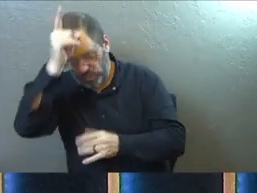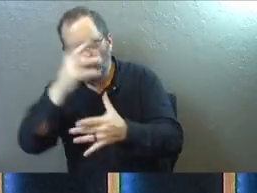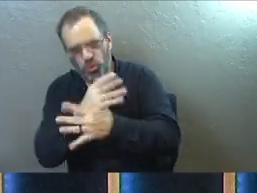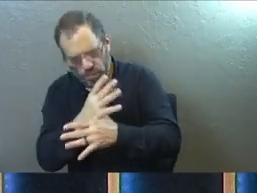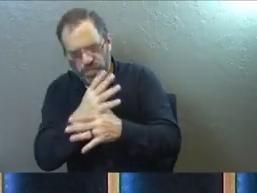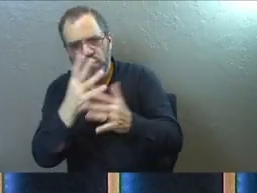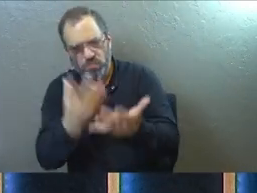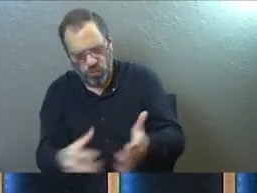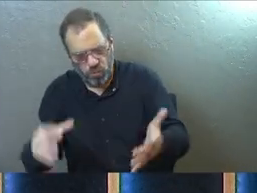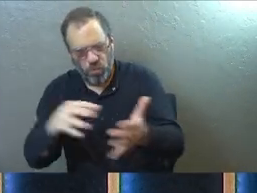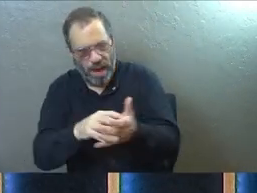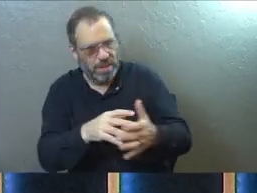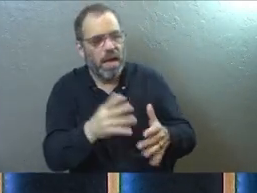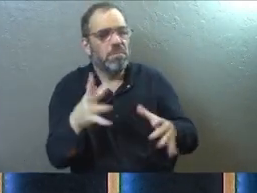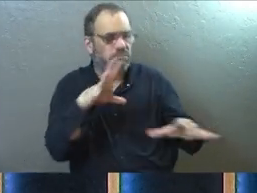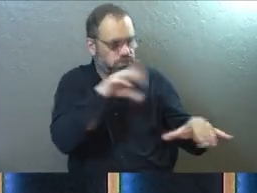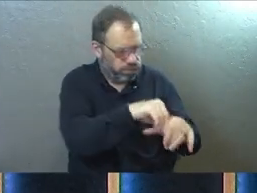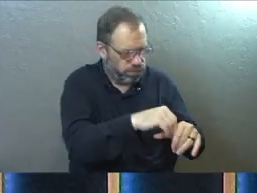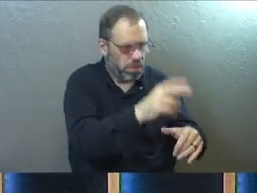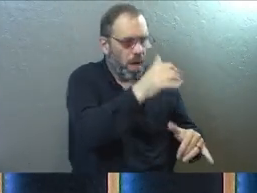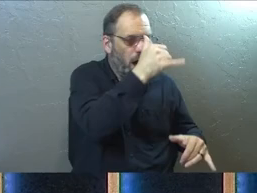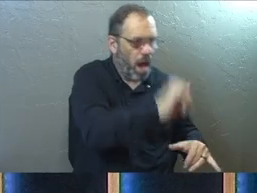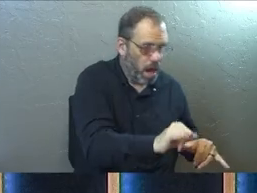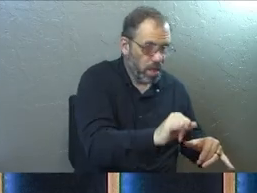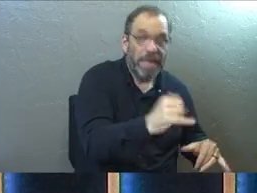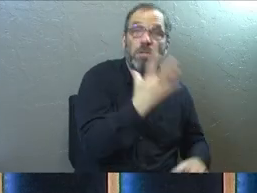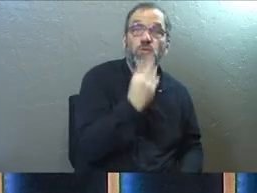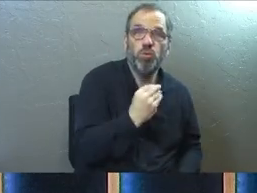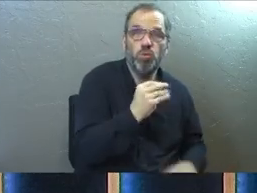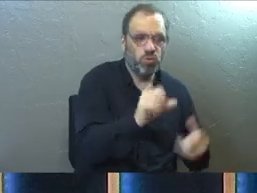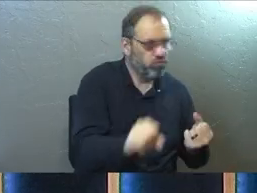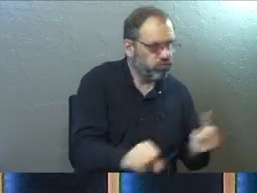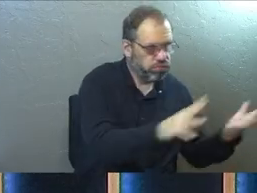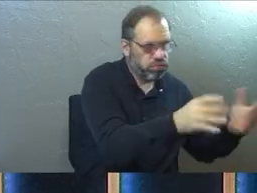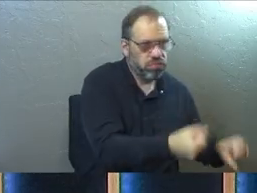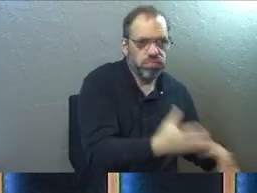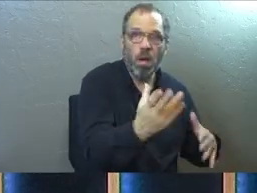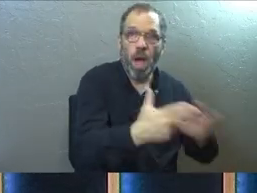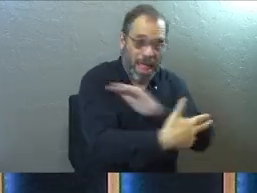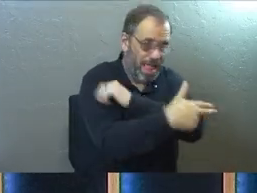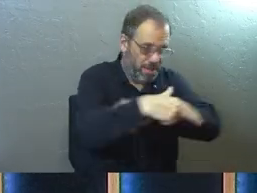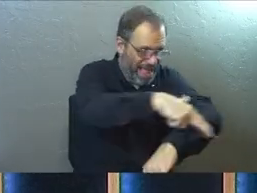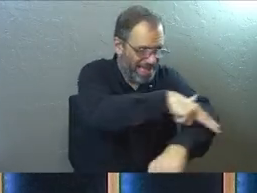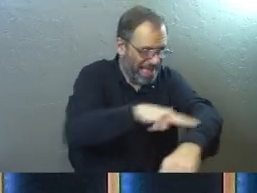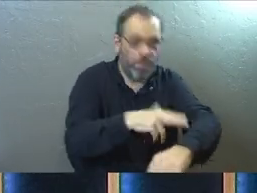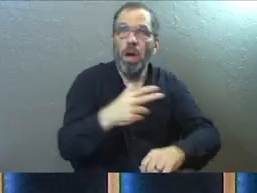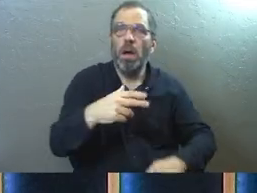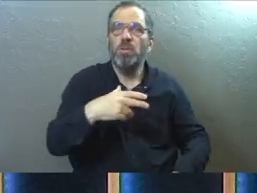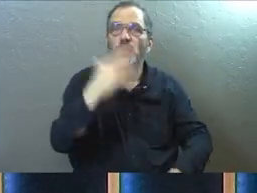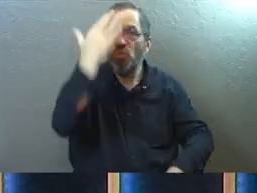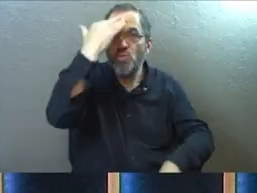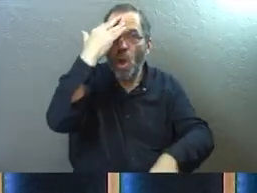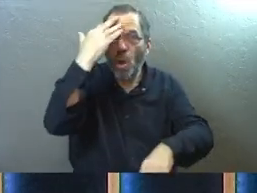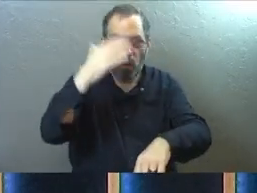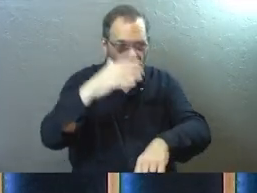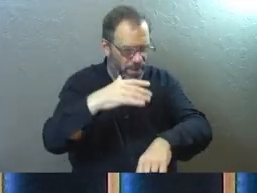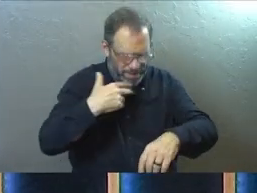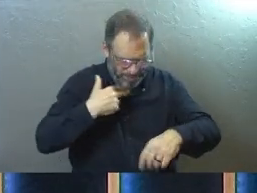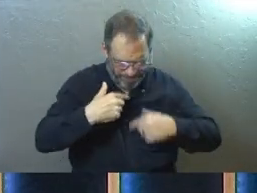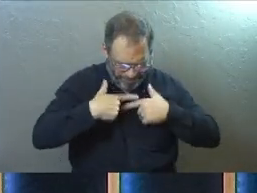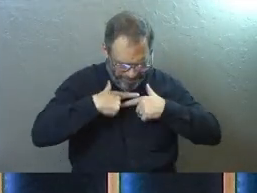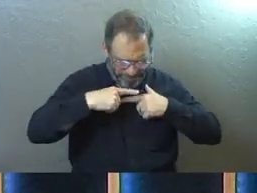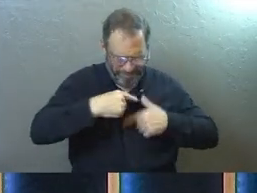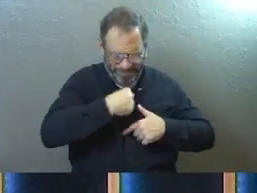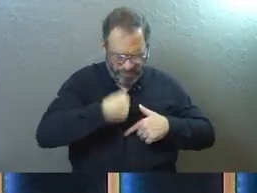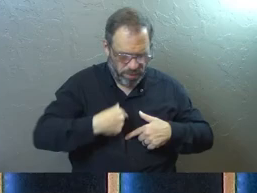Holland. And as they do, Jews start getting carted off, not only labeled with those star of David's that they had to wear, but they